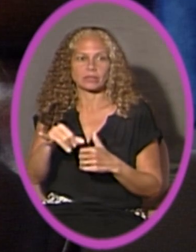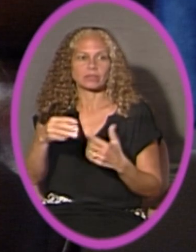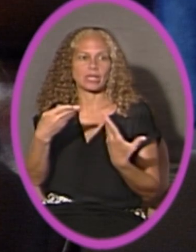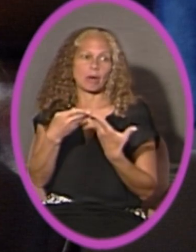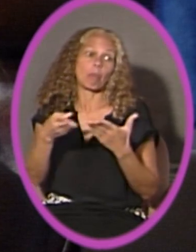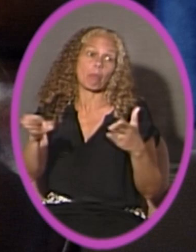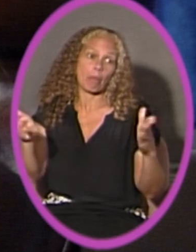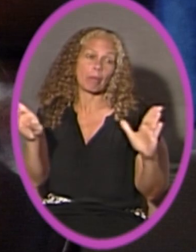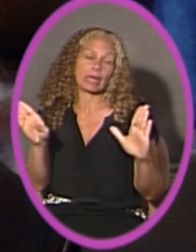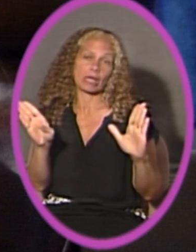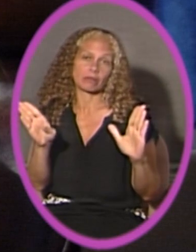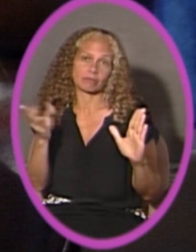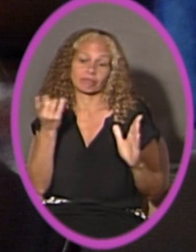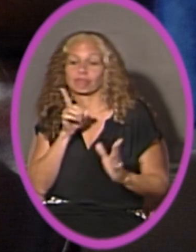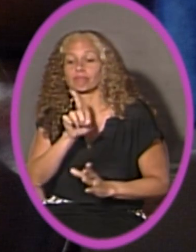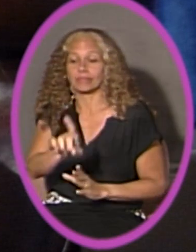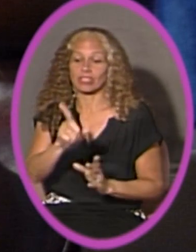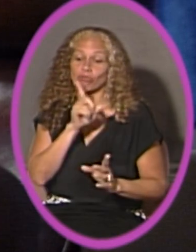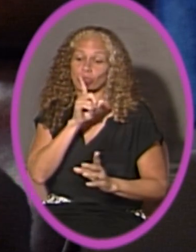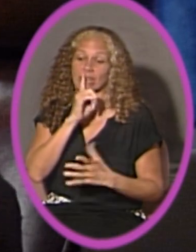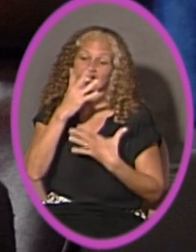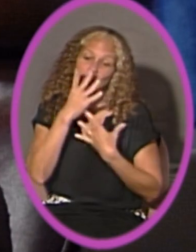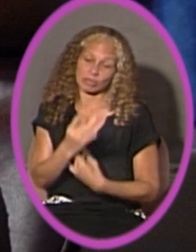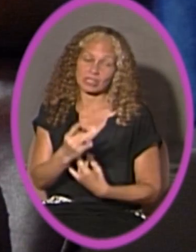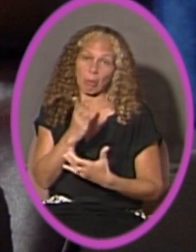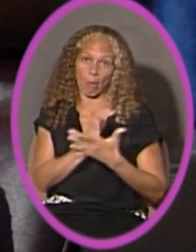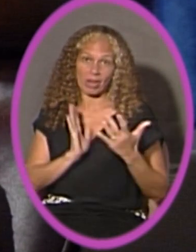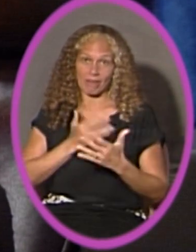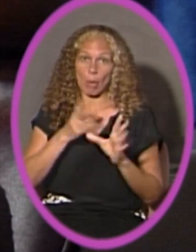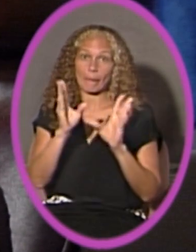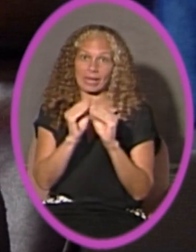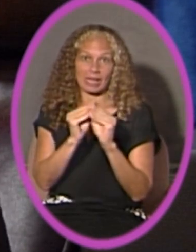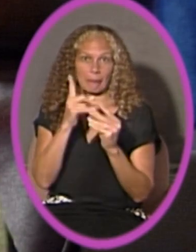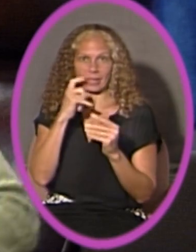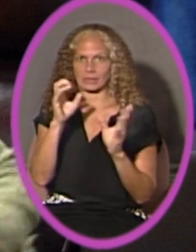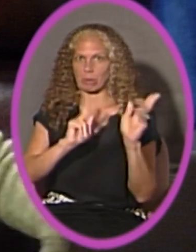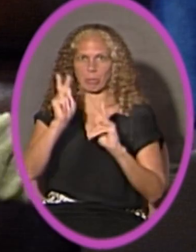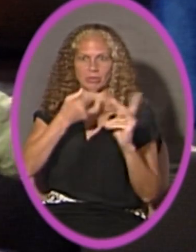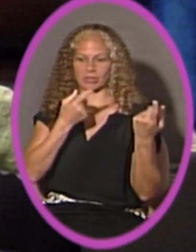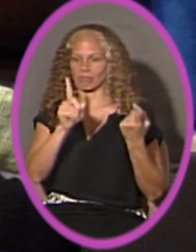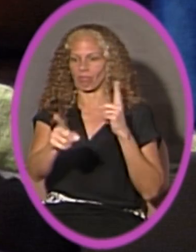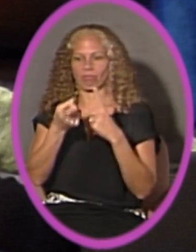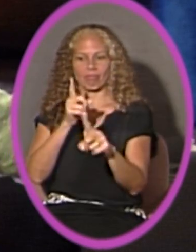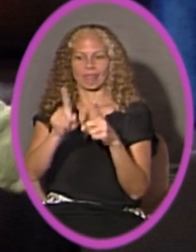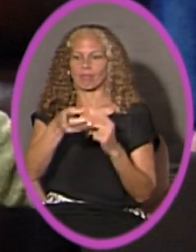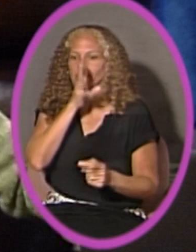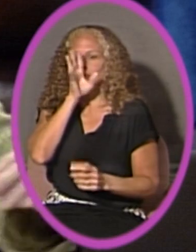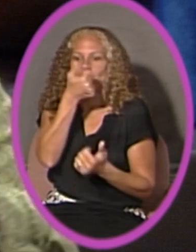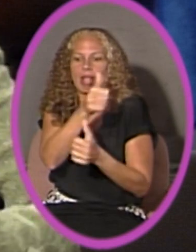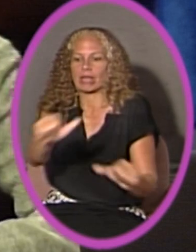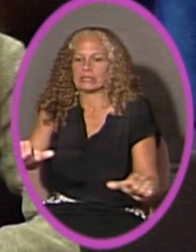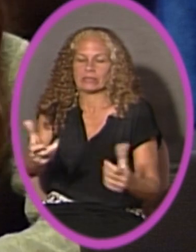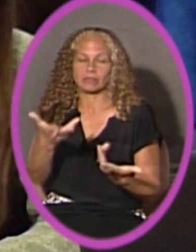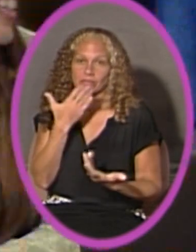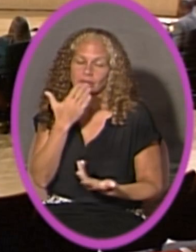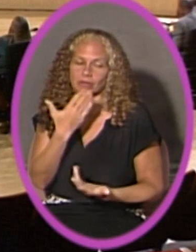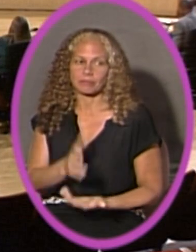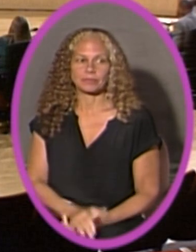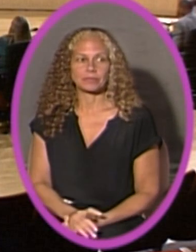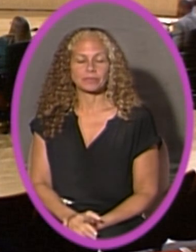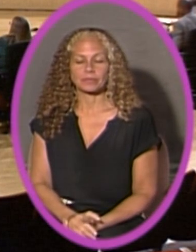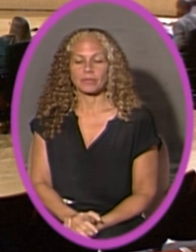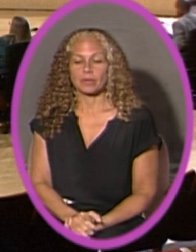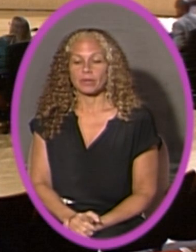interesting part of our meetings just because of the randomness of it and we'll try to keep it short for tea's sake. Thank you,